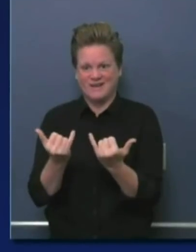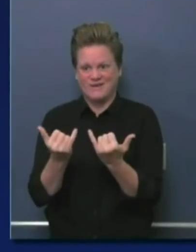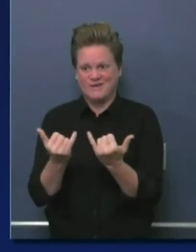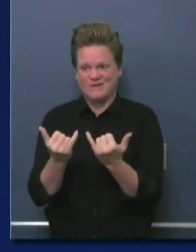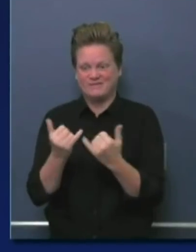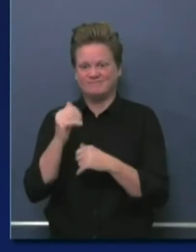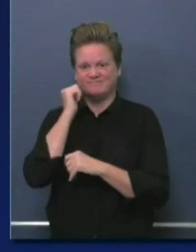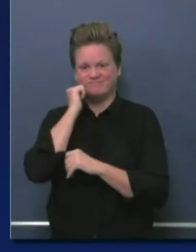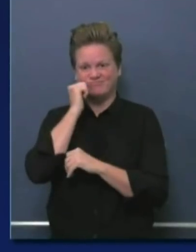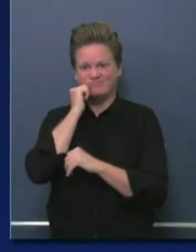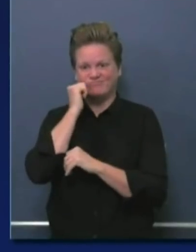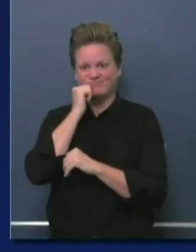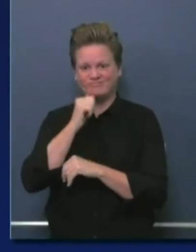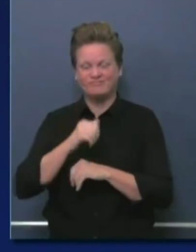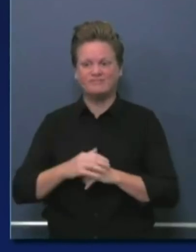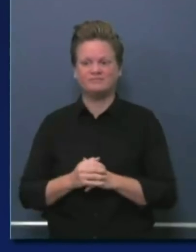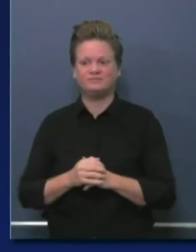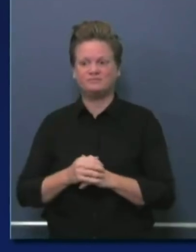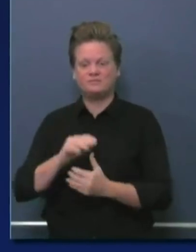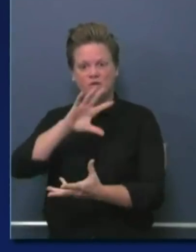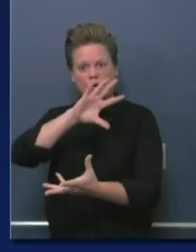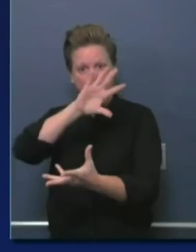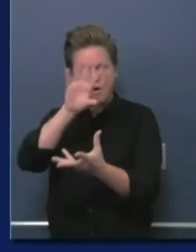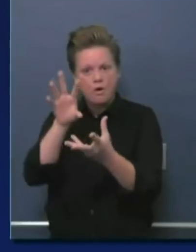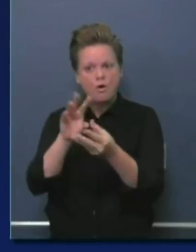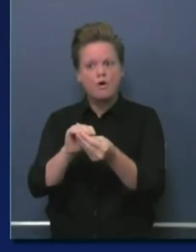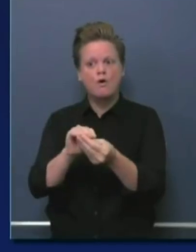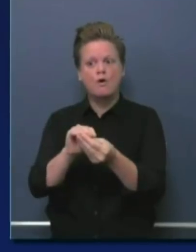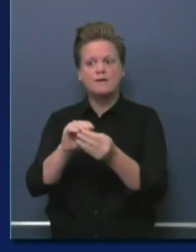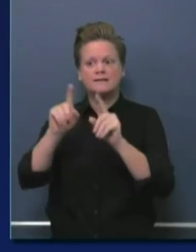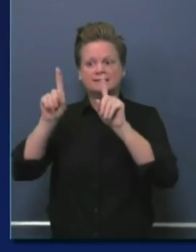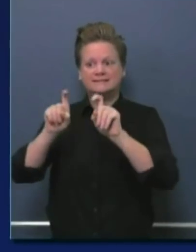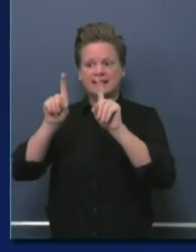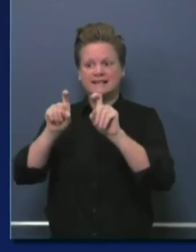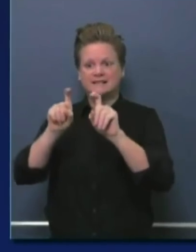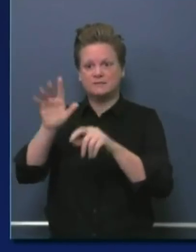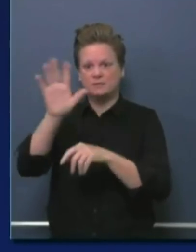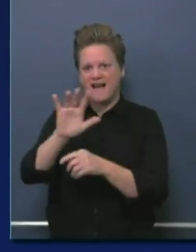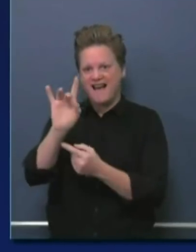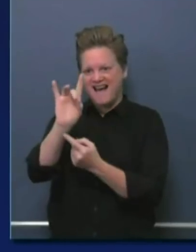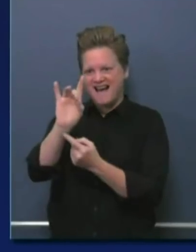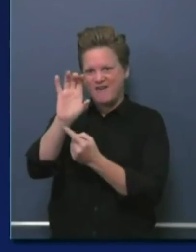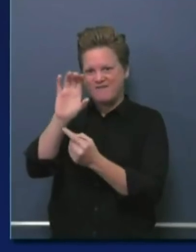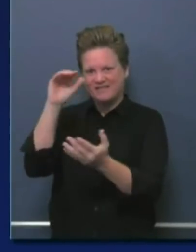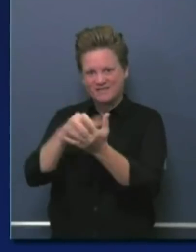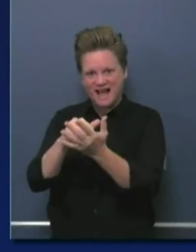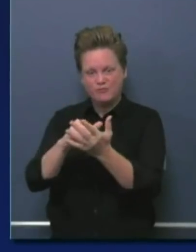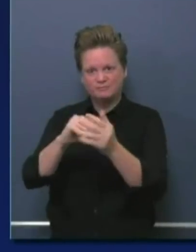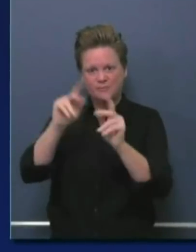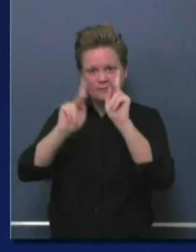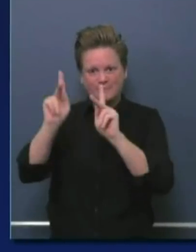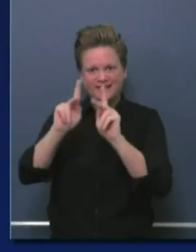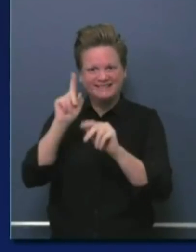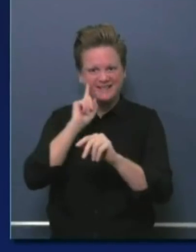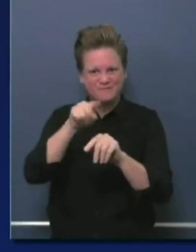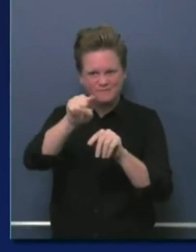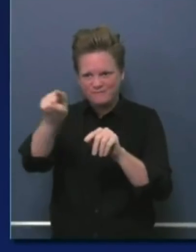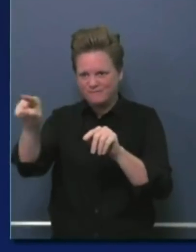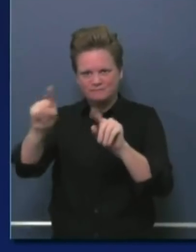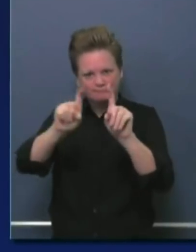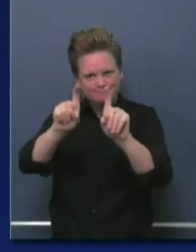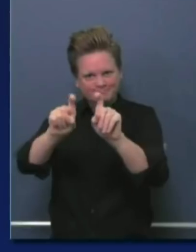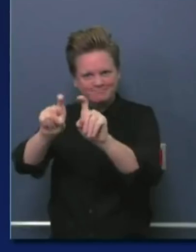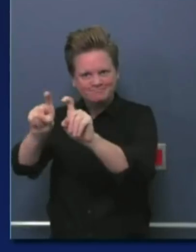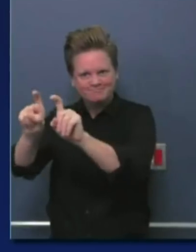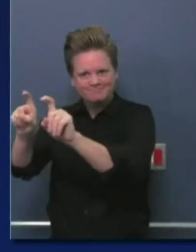told, the state of California has tested north of 800,000 people. We have a lot more work to do, but the work of